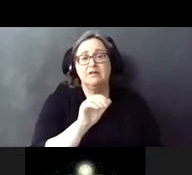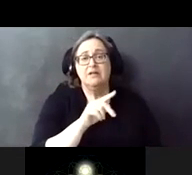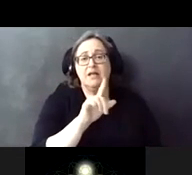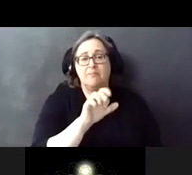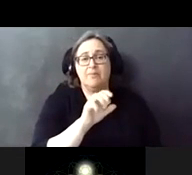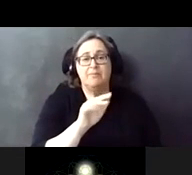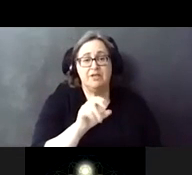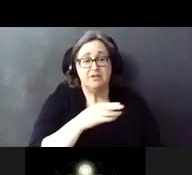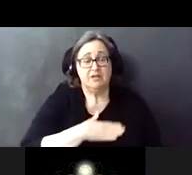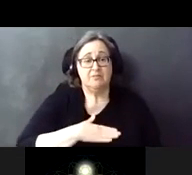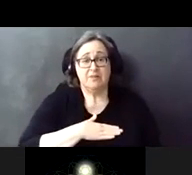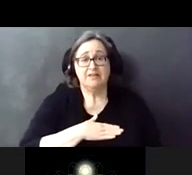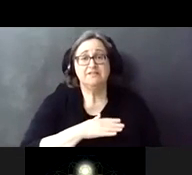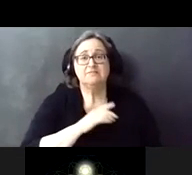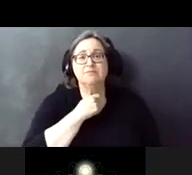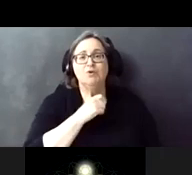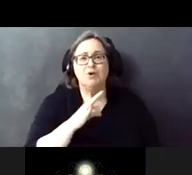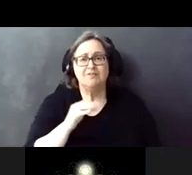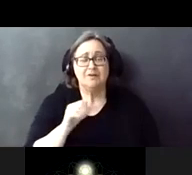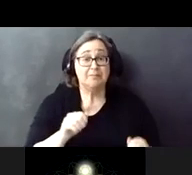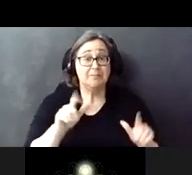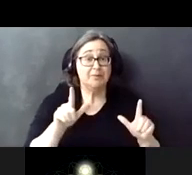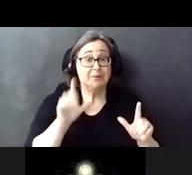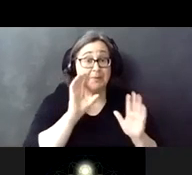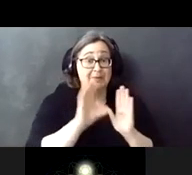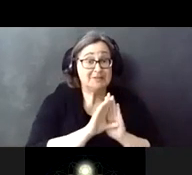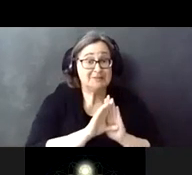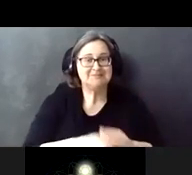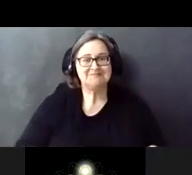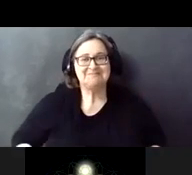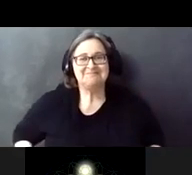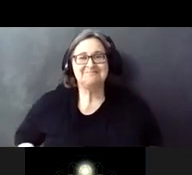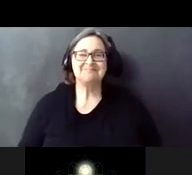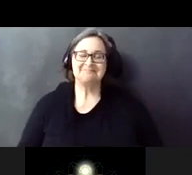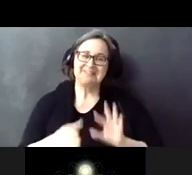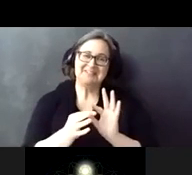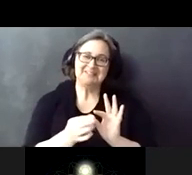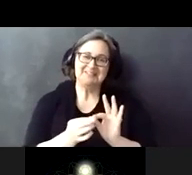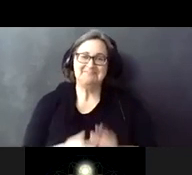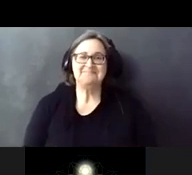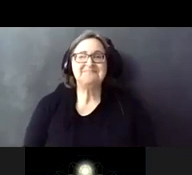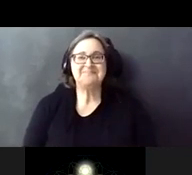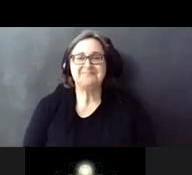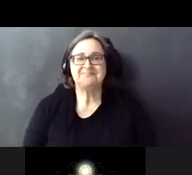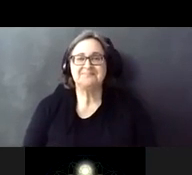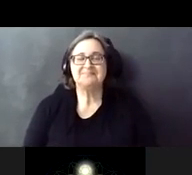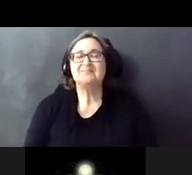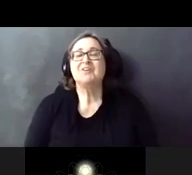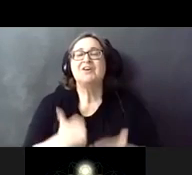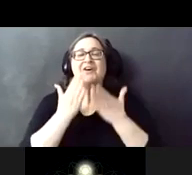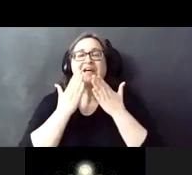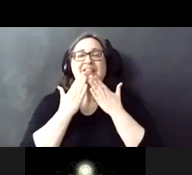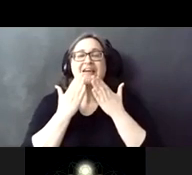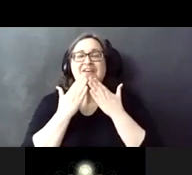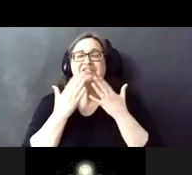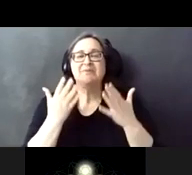If you could unmute and see if you can get your screen highlighted to say a few words. Thank you so